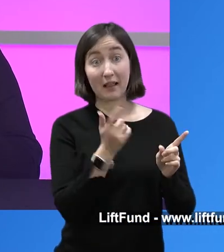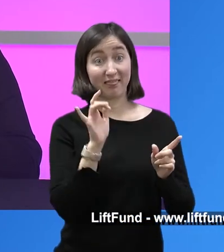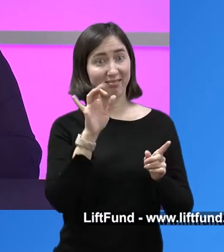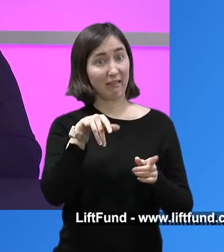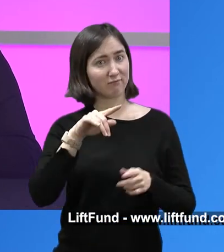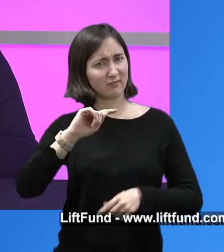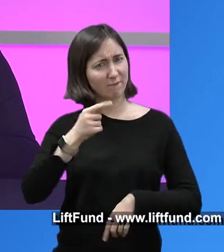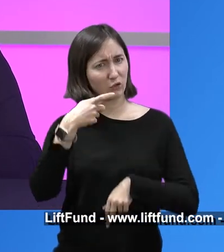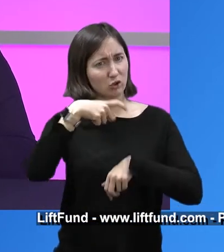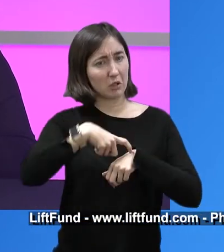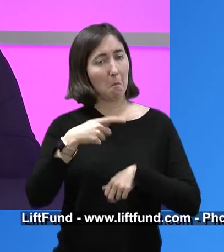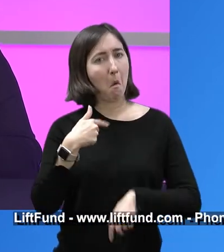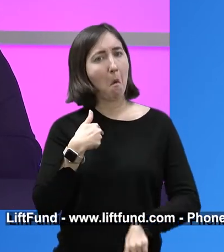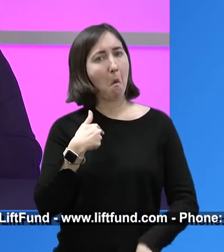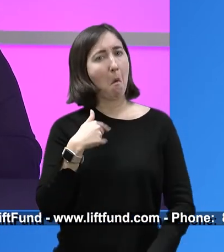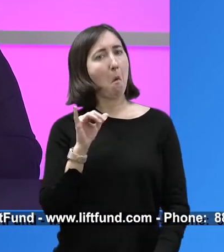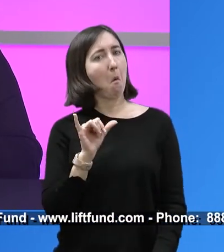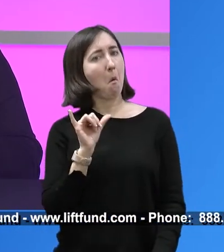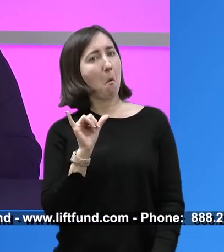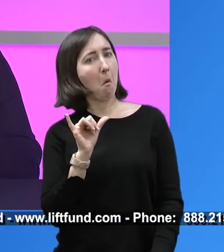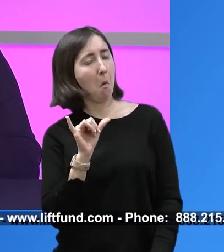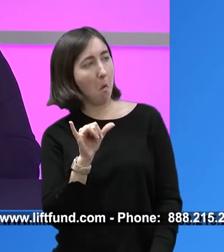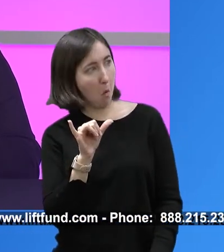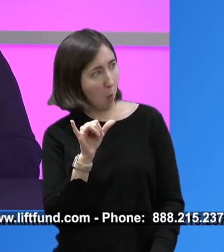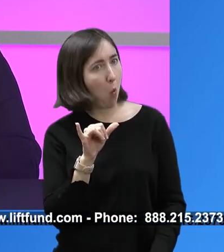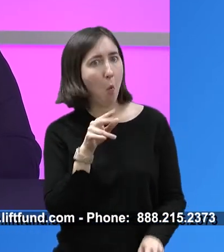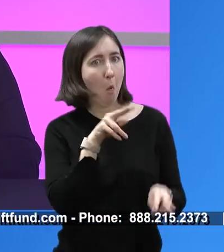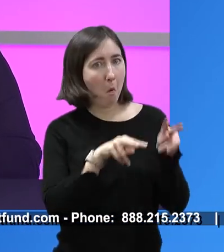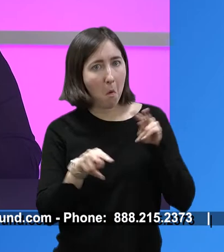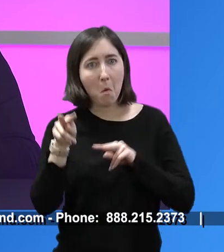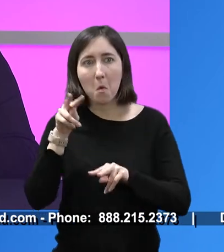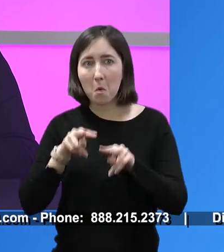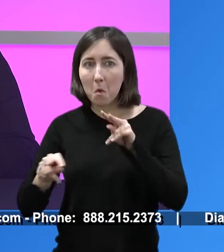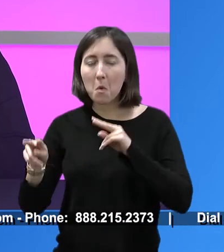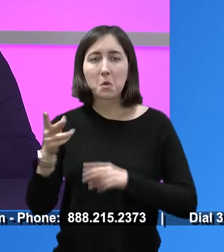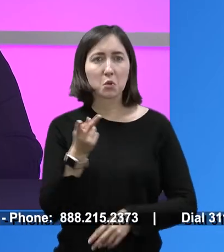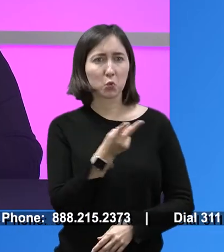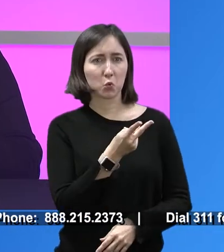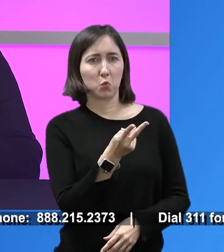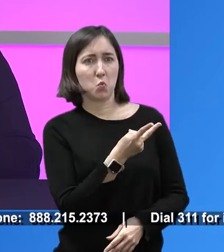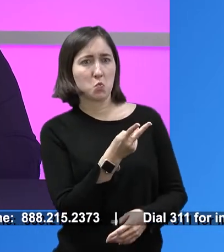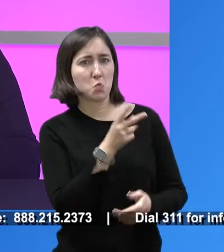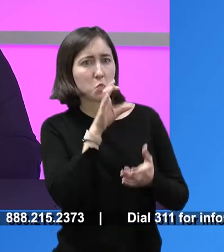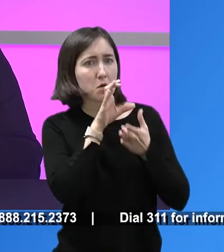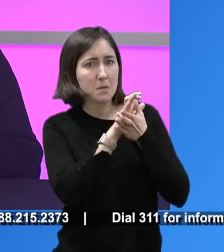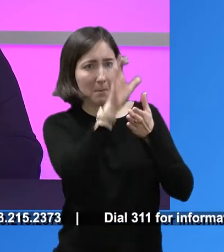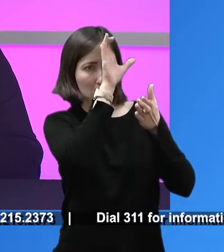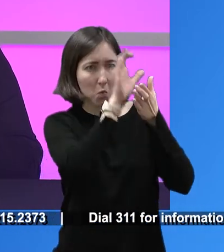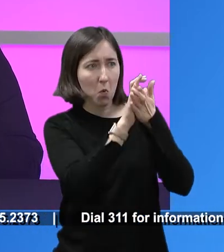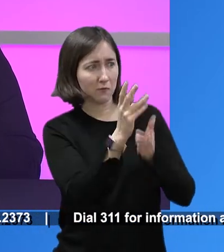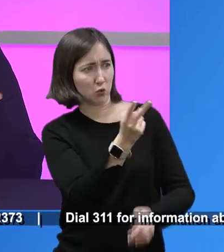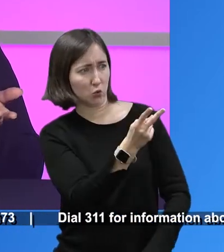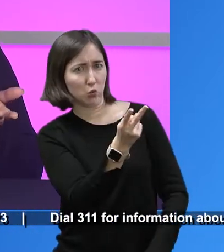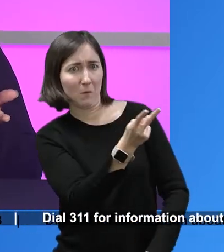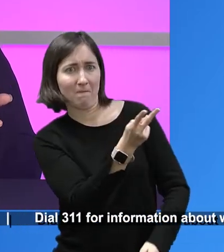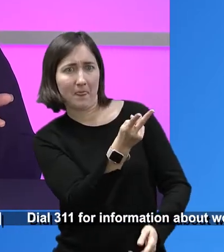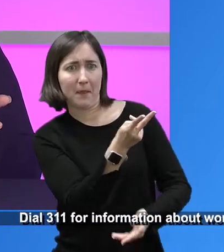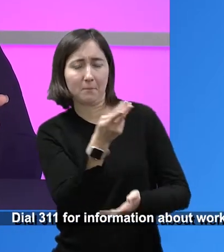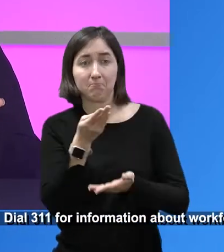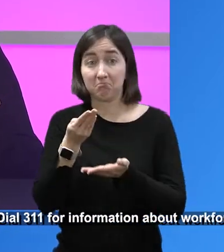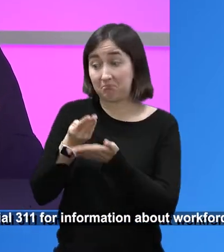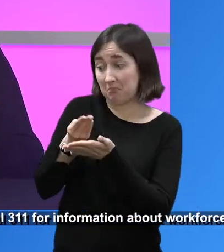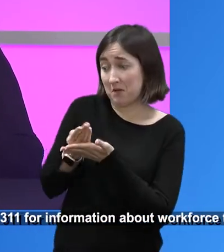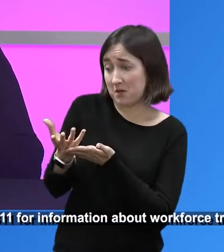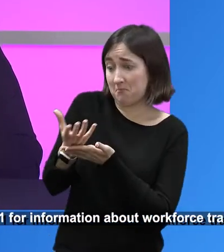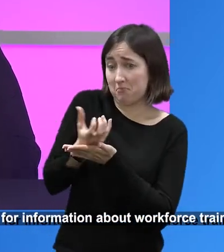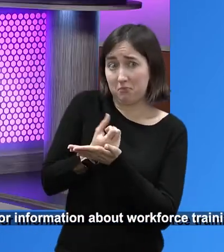and to small business owners because truly it was their livelihood. This, this was how they, they could buy groceries for